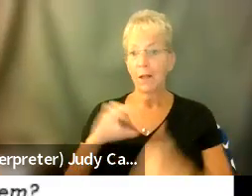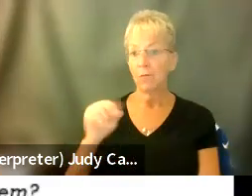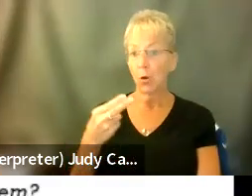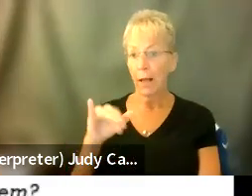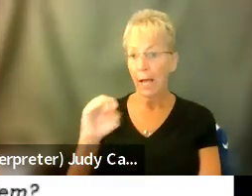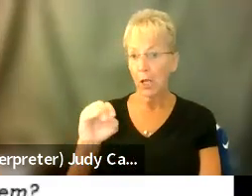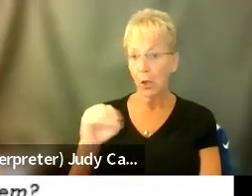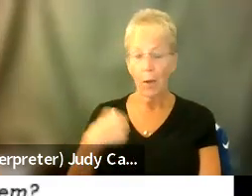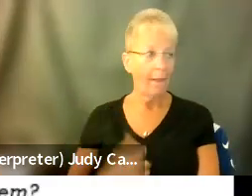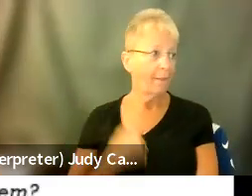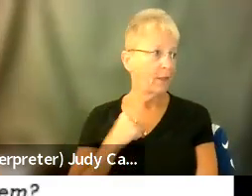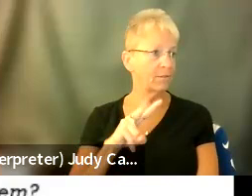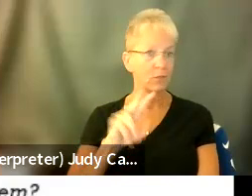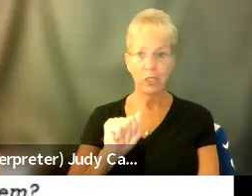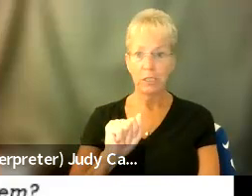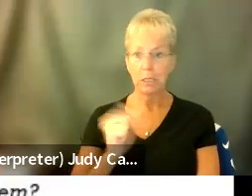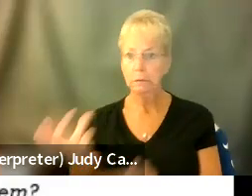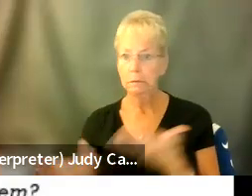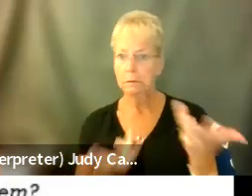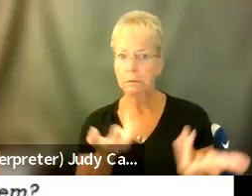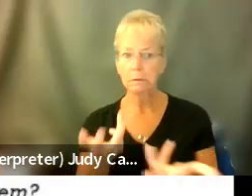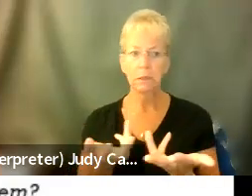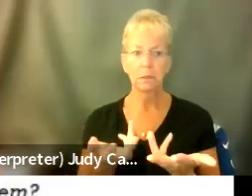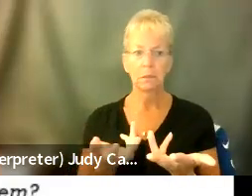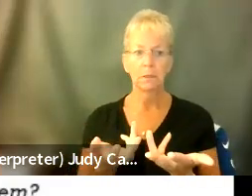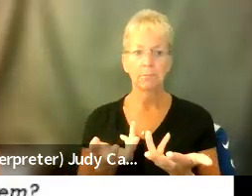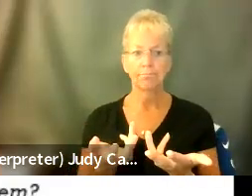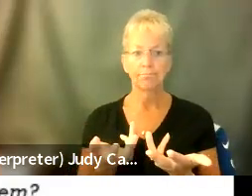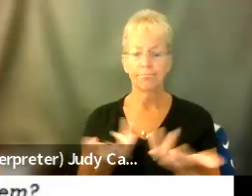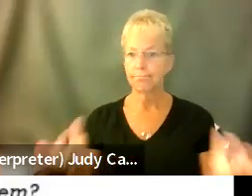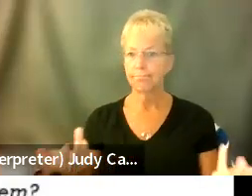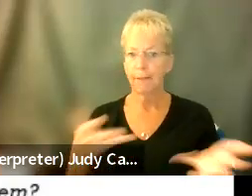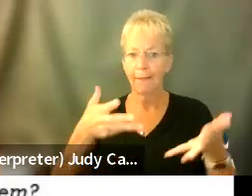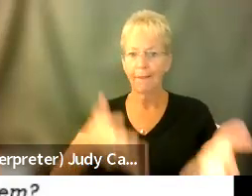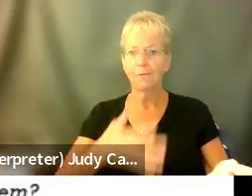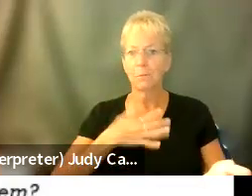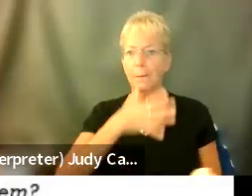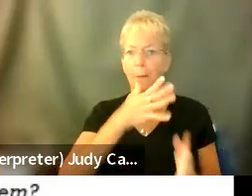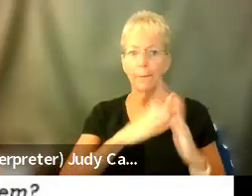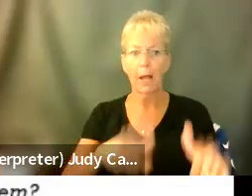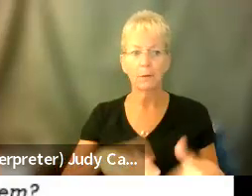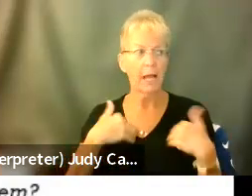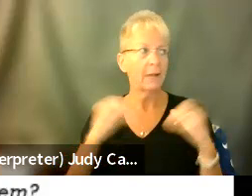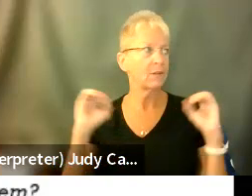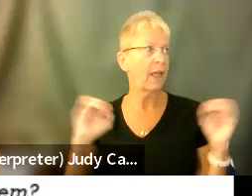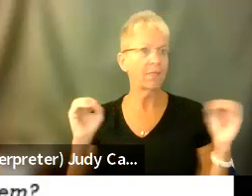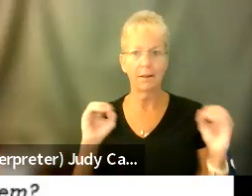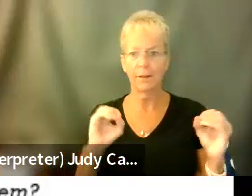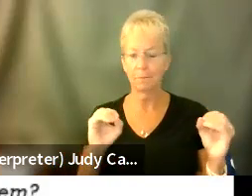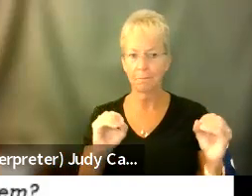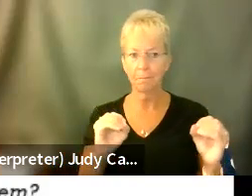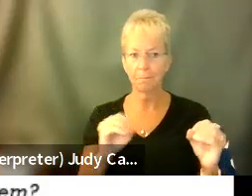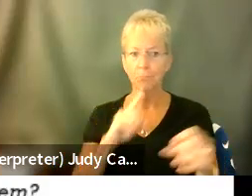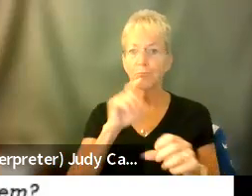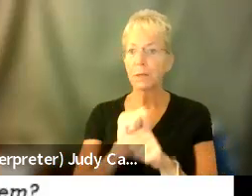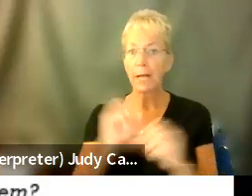is in Virginia. So I was left at my mom's with nothing. And I had a true lack